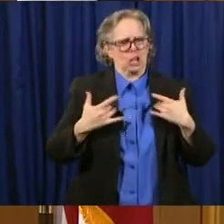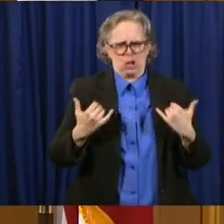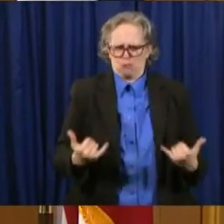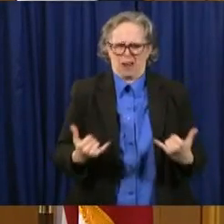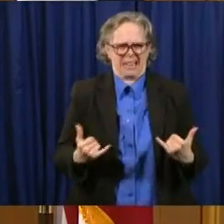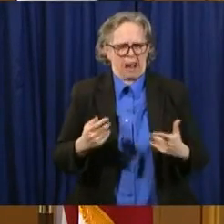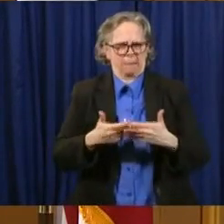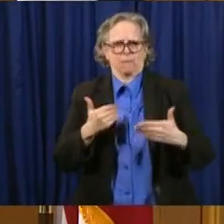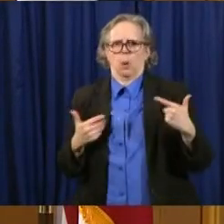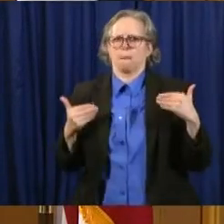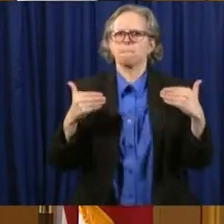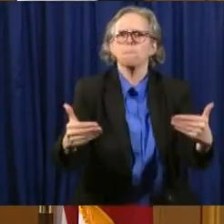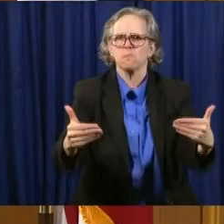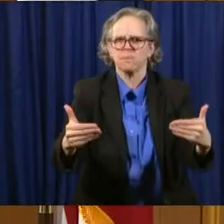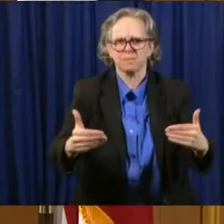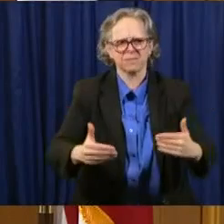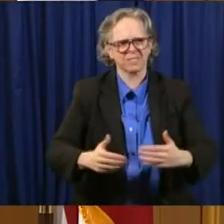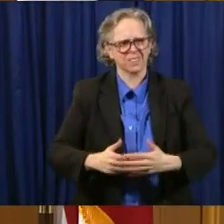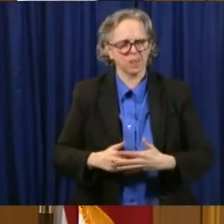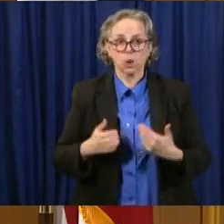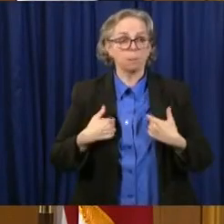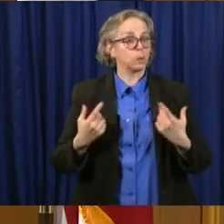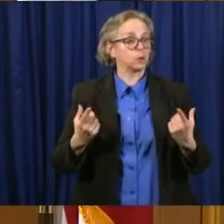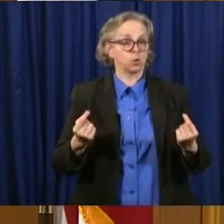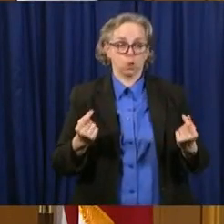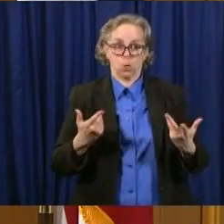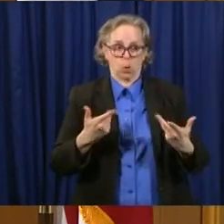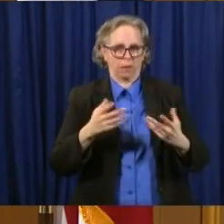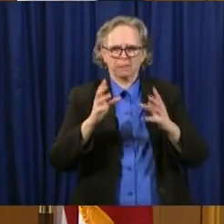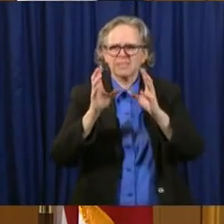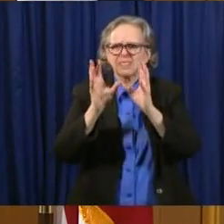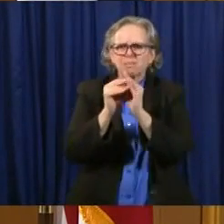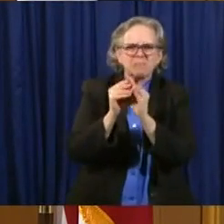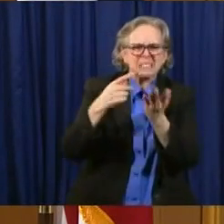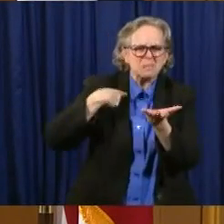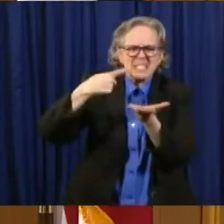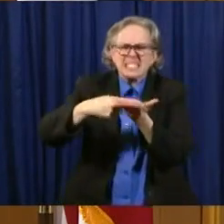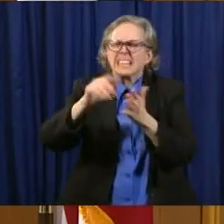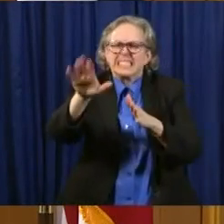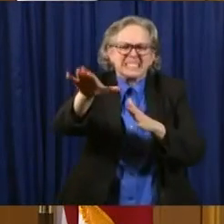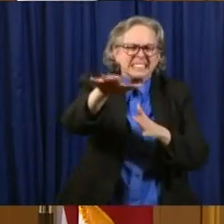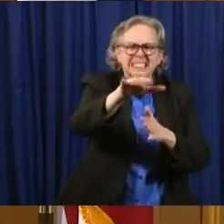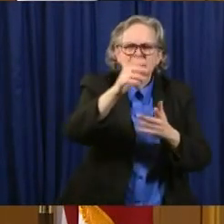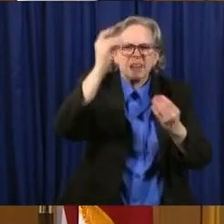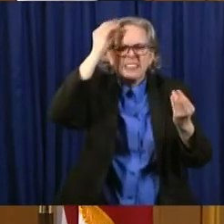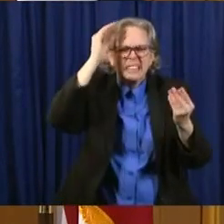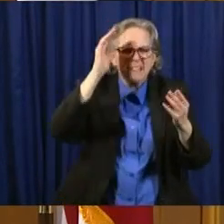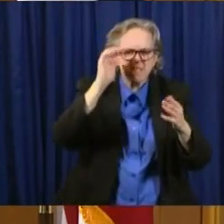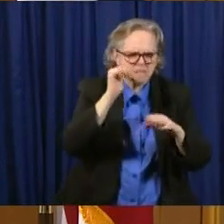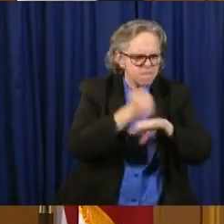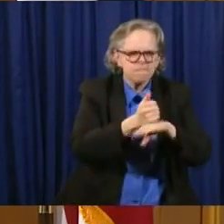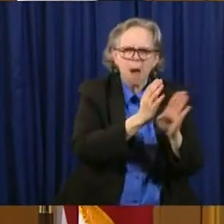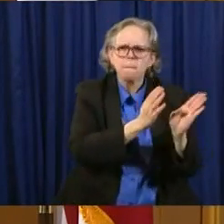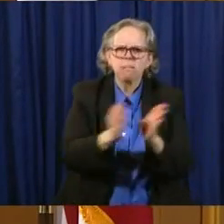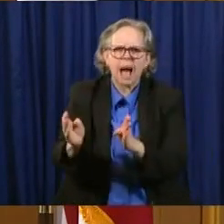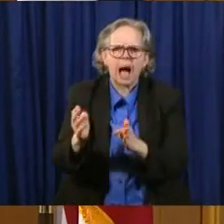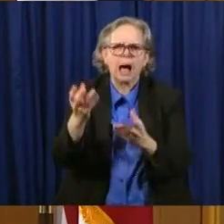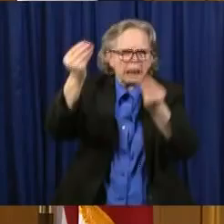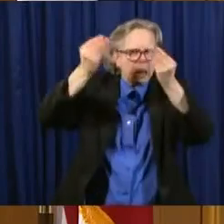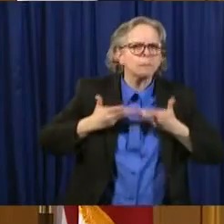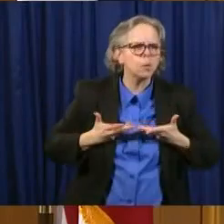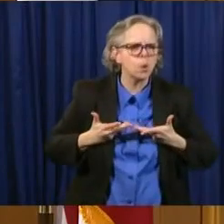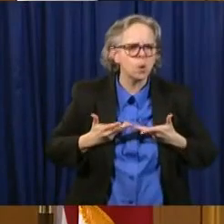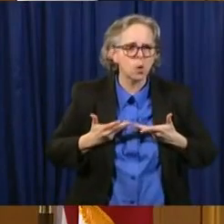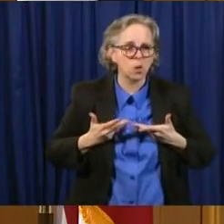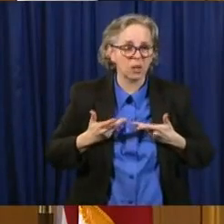So I have asked them to get, come up and give us a plan. Uh, I gave them until a week from today, uh, to come